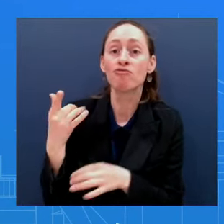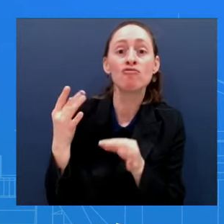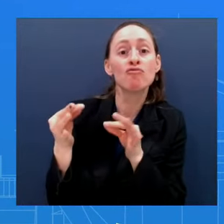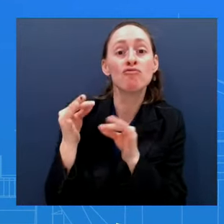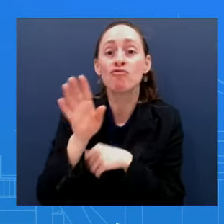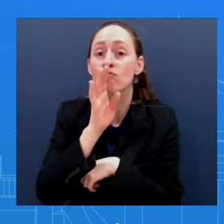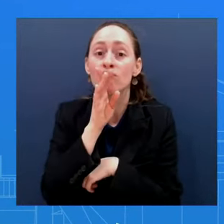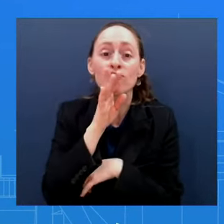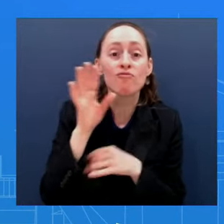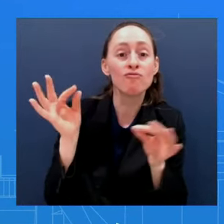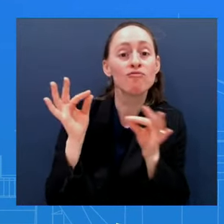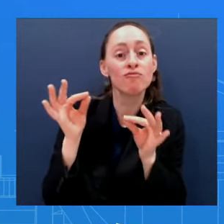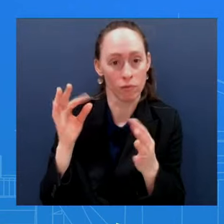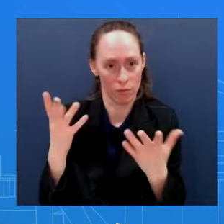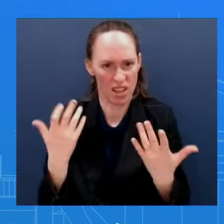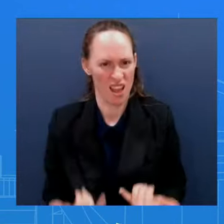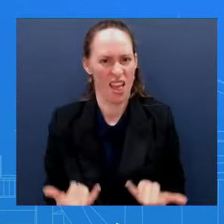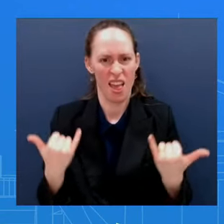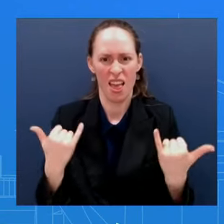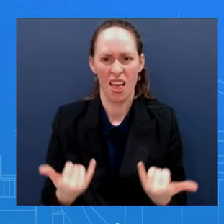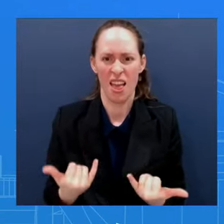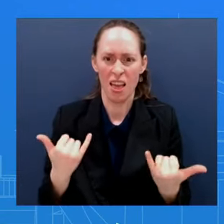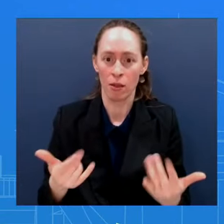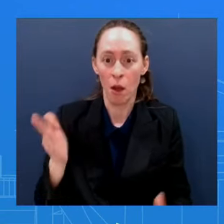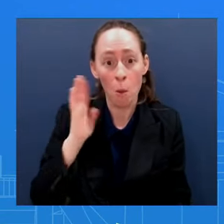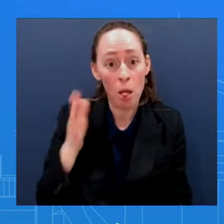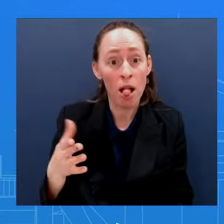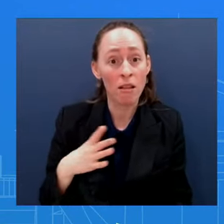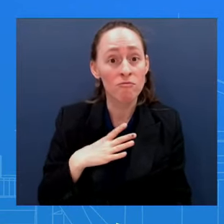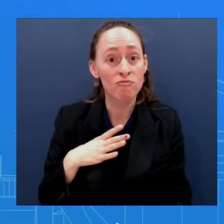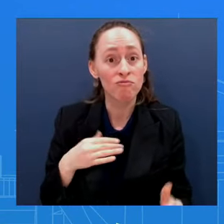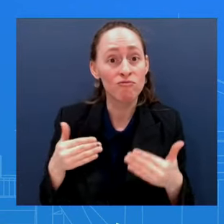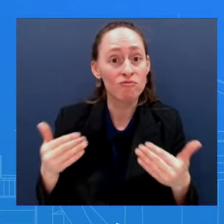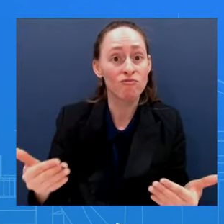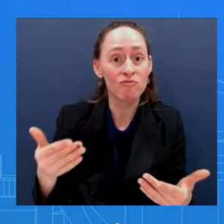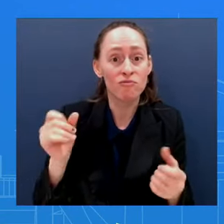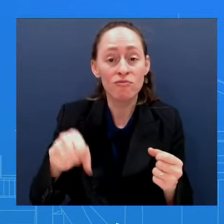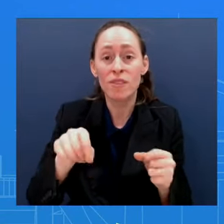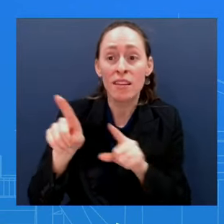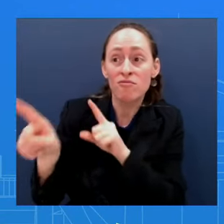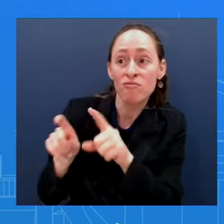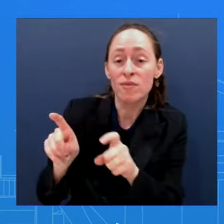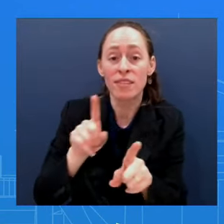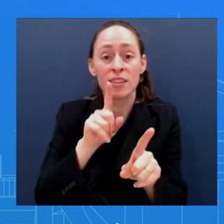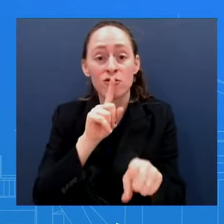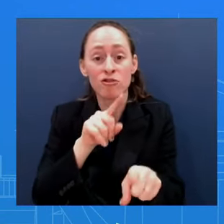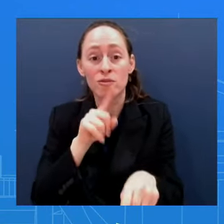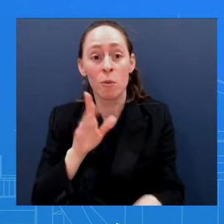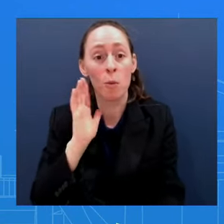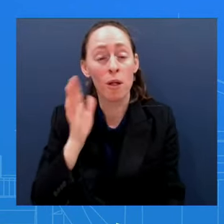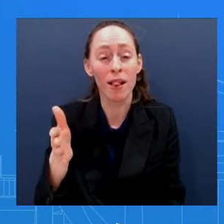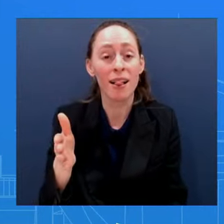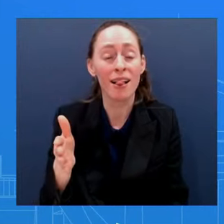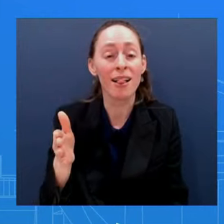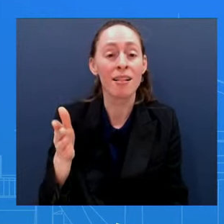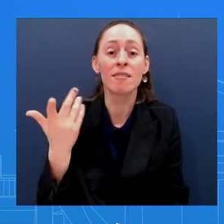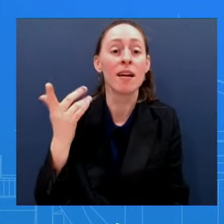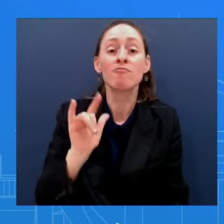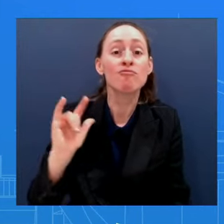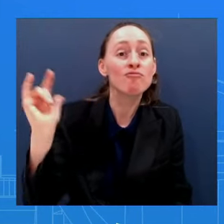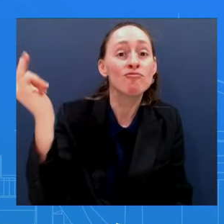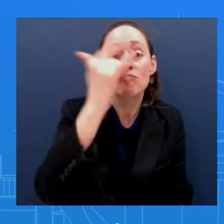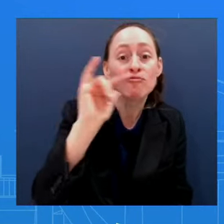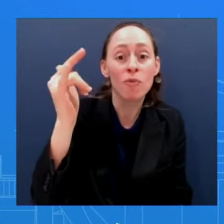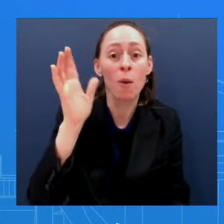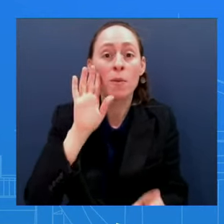often than not And he finds it important to have those conversations when you all are out there with him on the road Taking your questions And